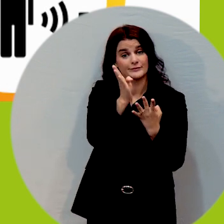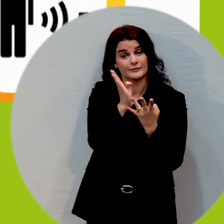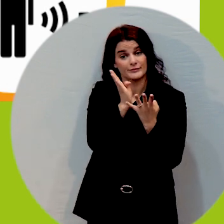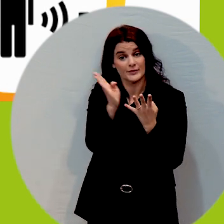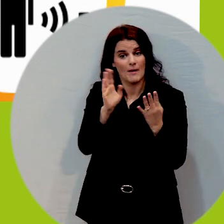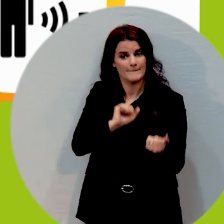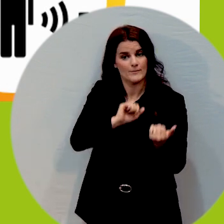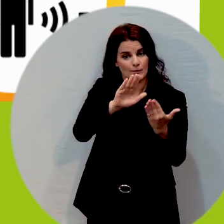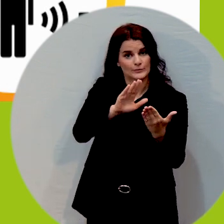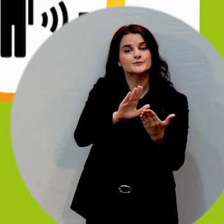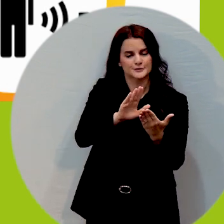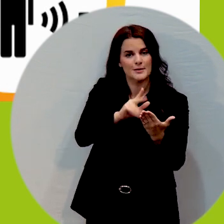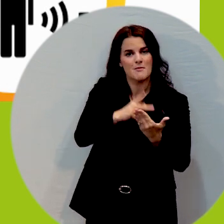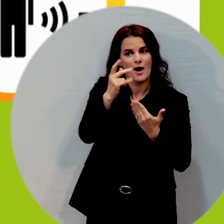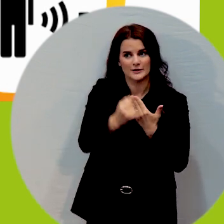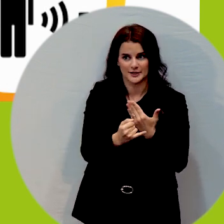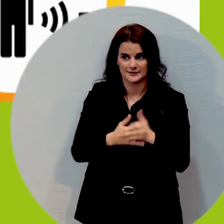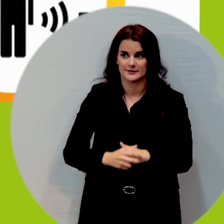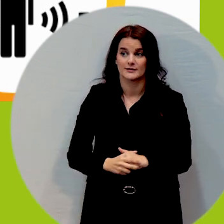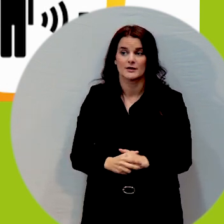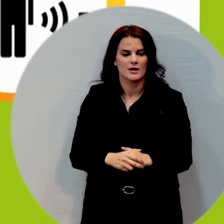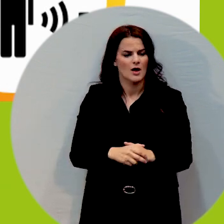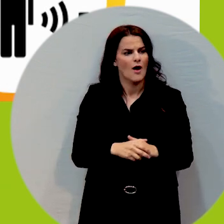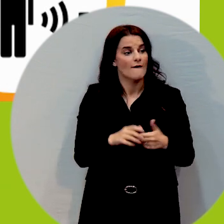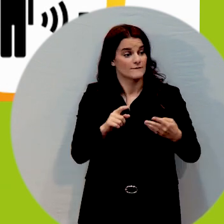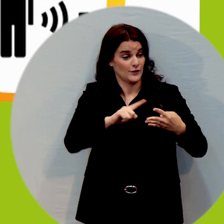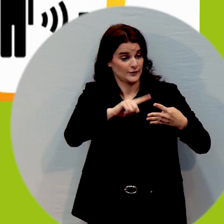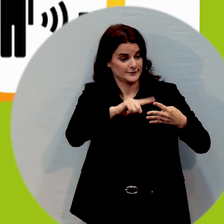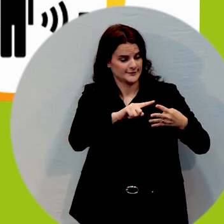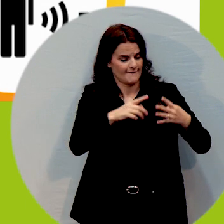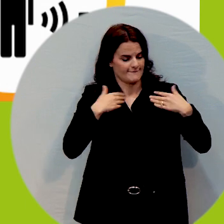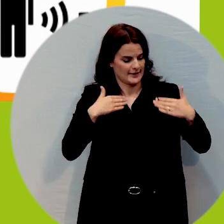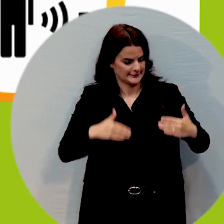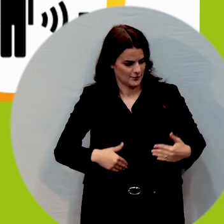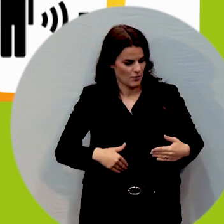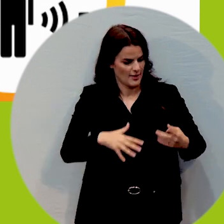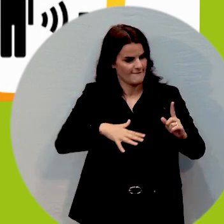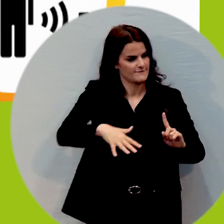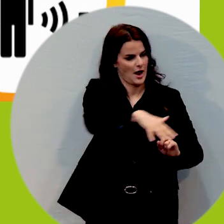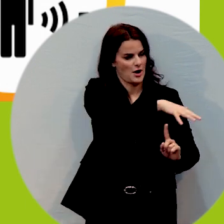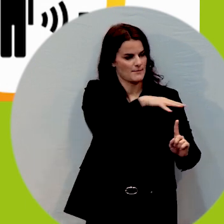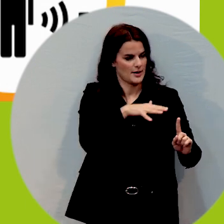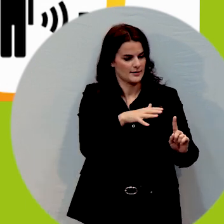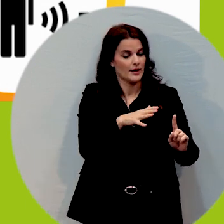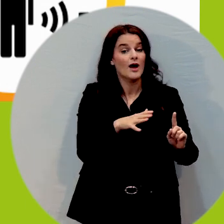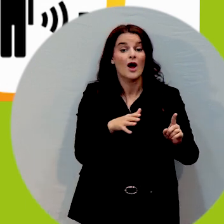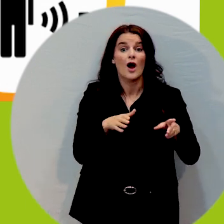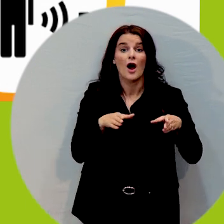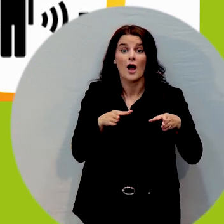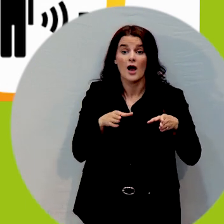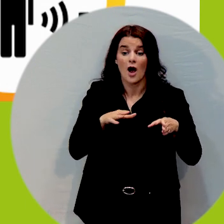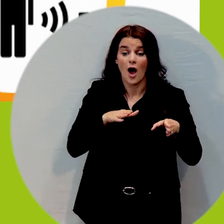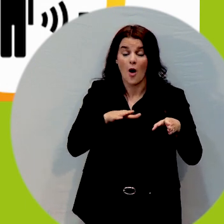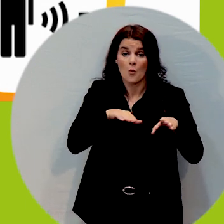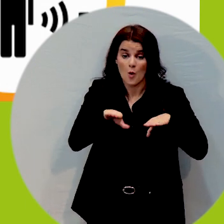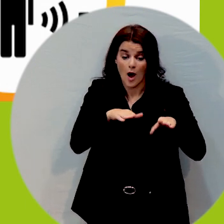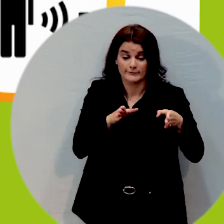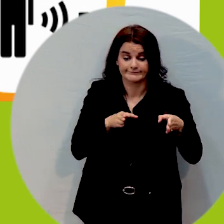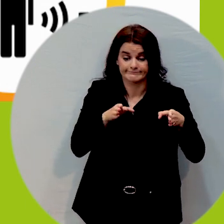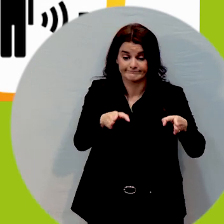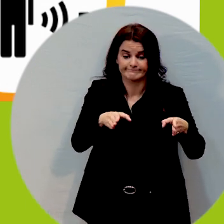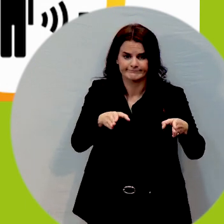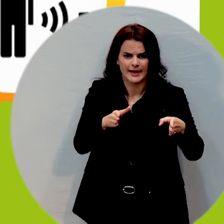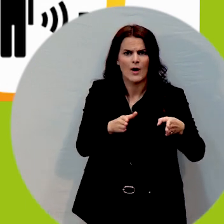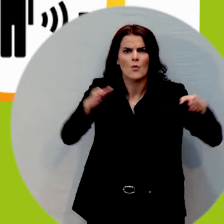that is looking at the physical environment, which is the width of the sidewalk, the